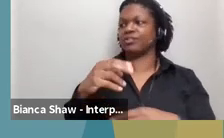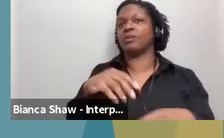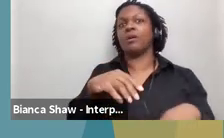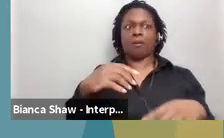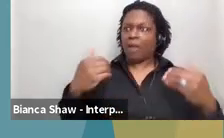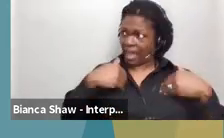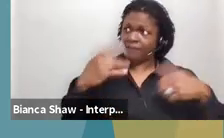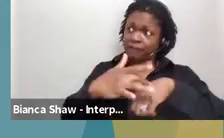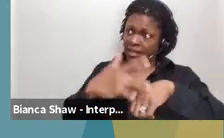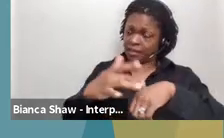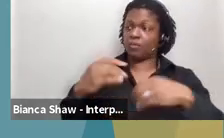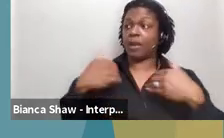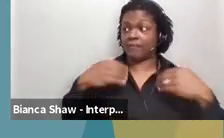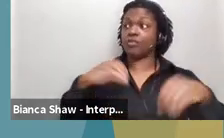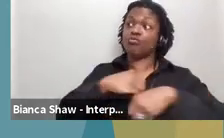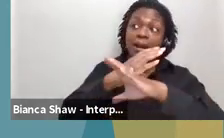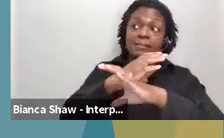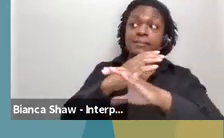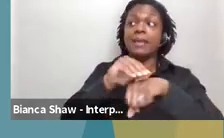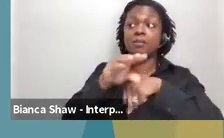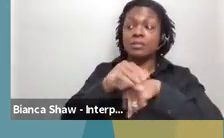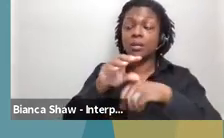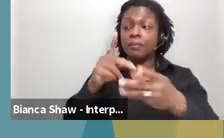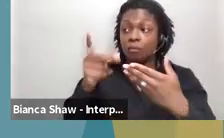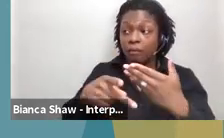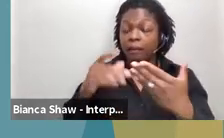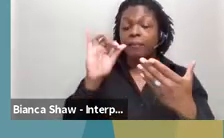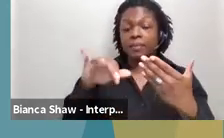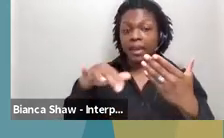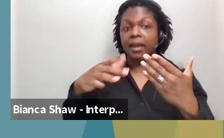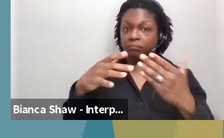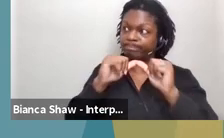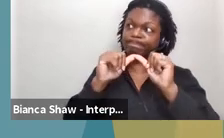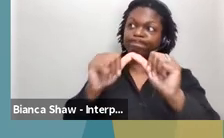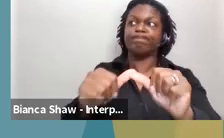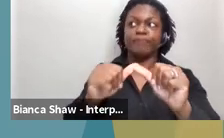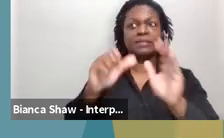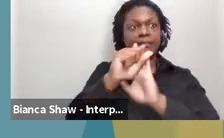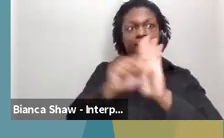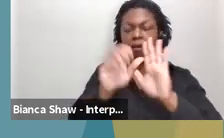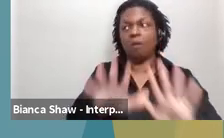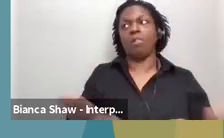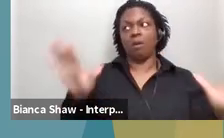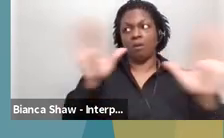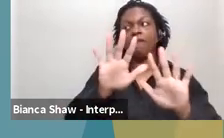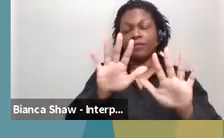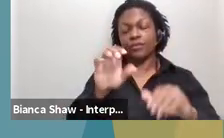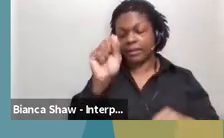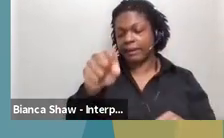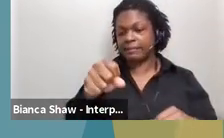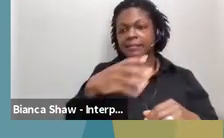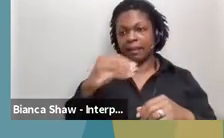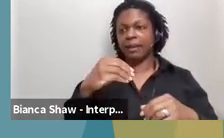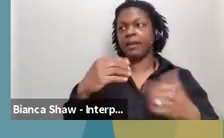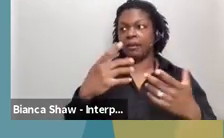we have the crisis counseling program, which is actually ongoing statewide, and as I said earlier, that it is the Hurricane